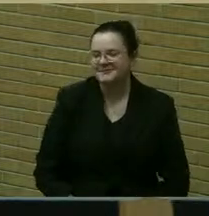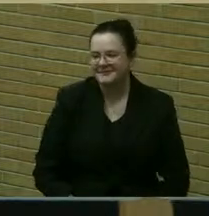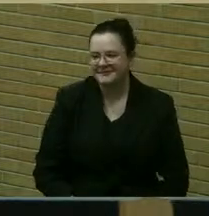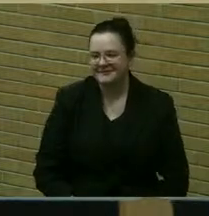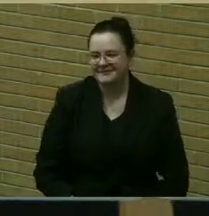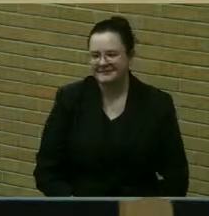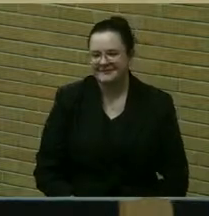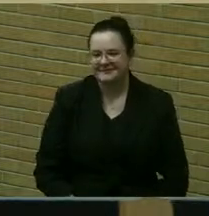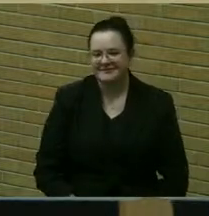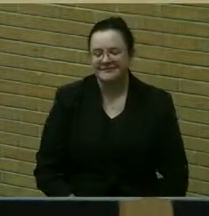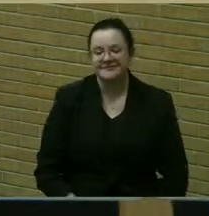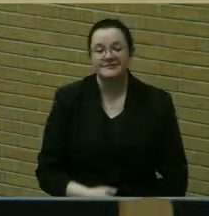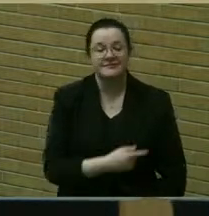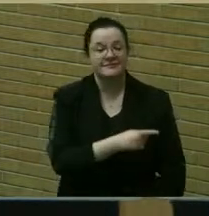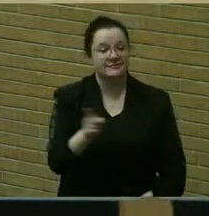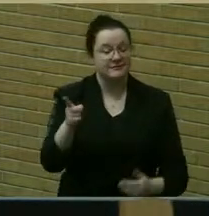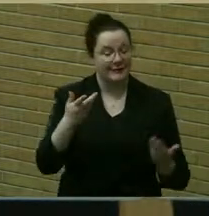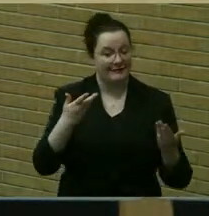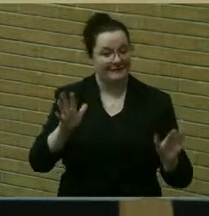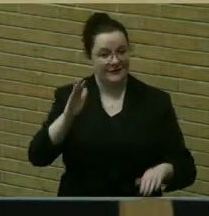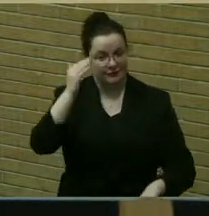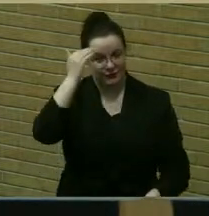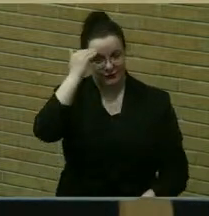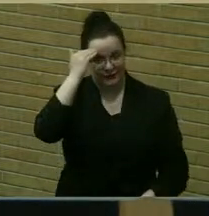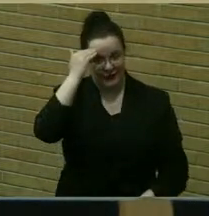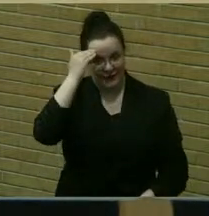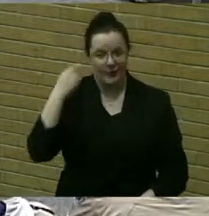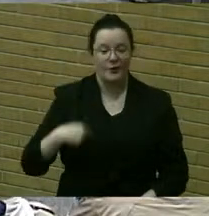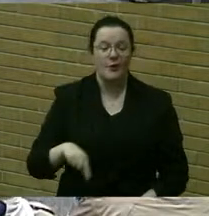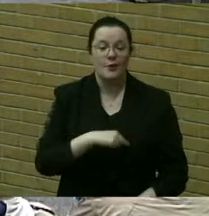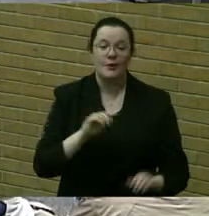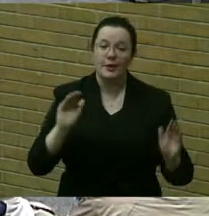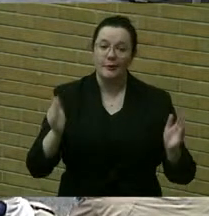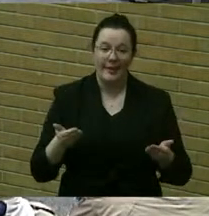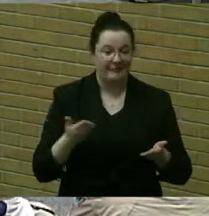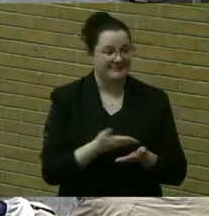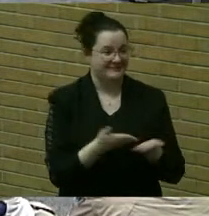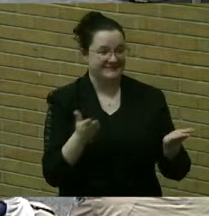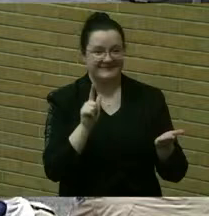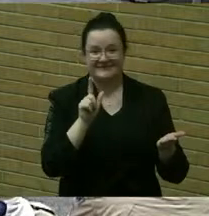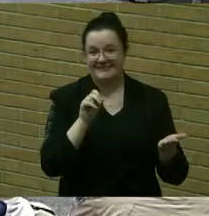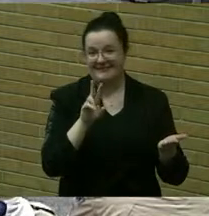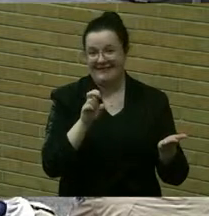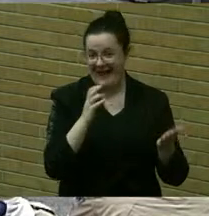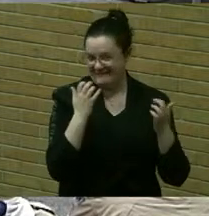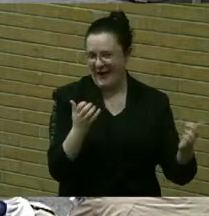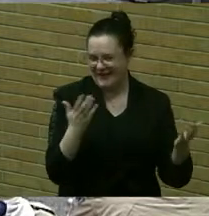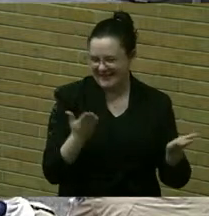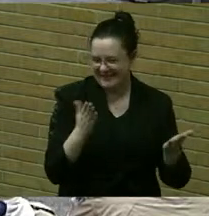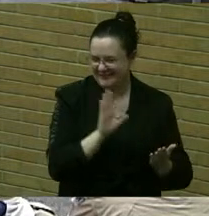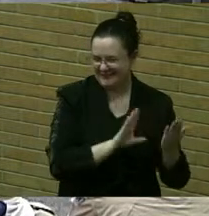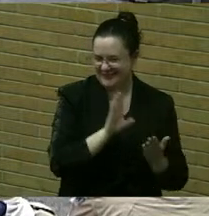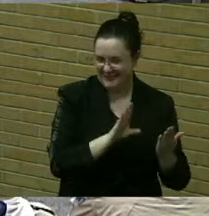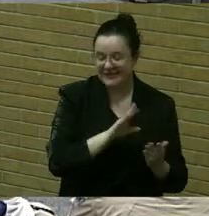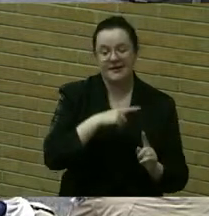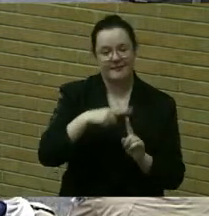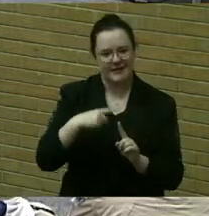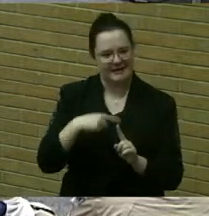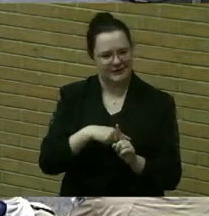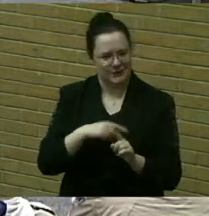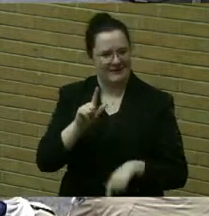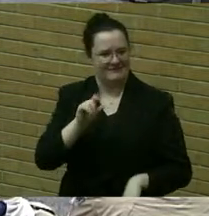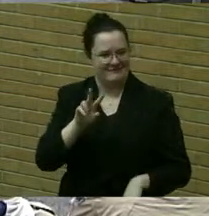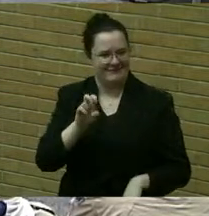As you know, we not only welcome our live audience, but we also livestream our meetings